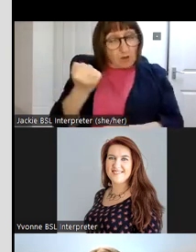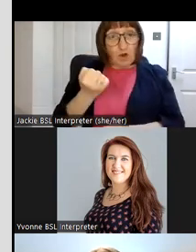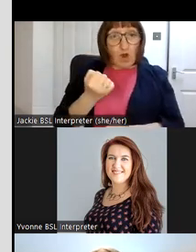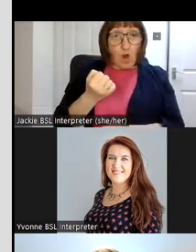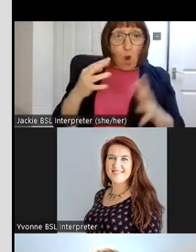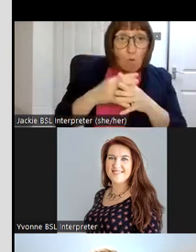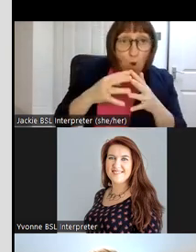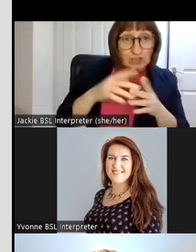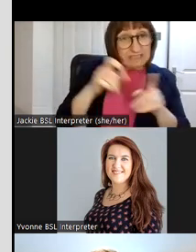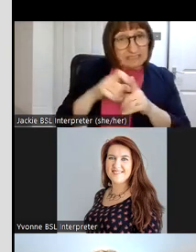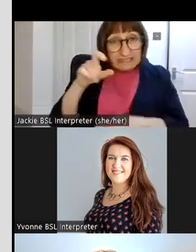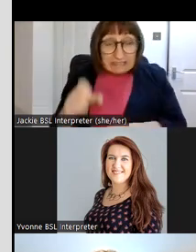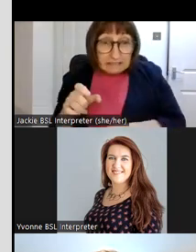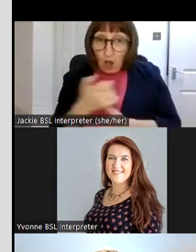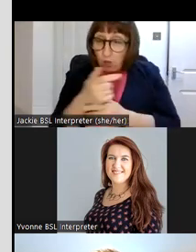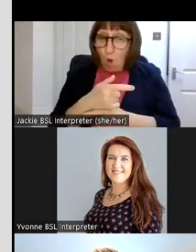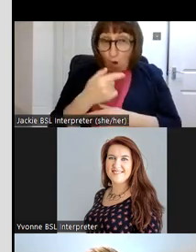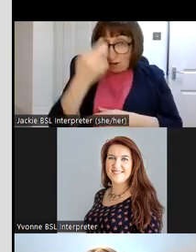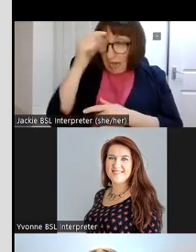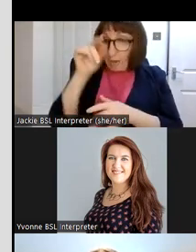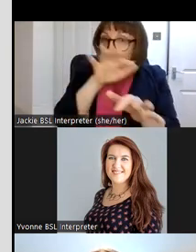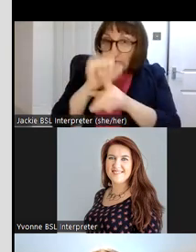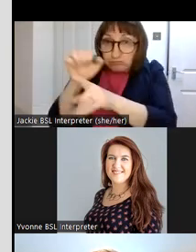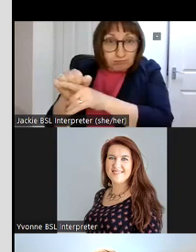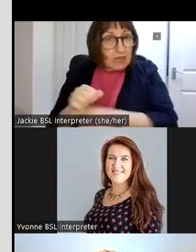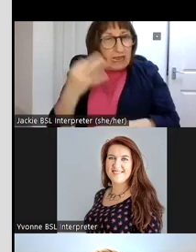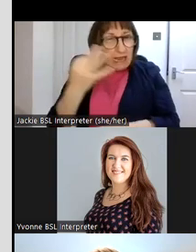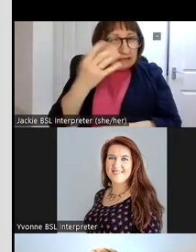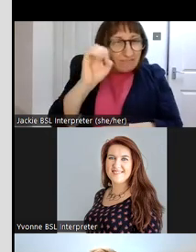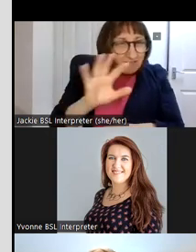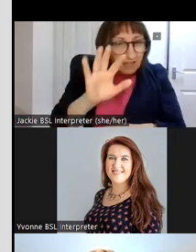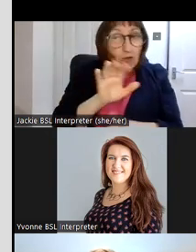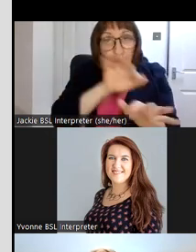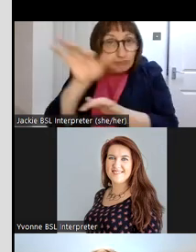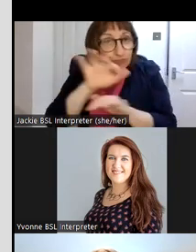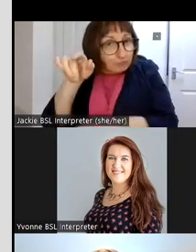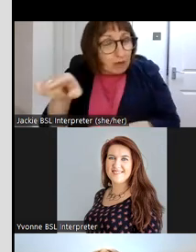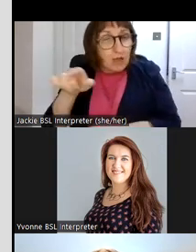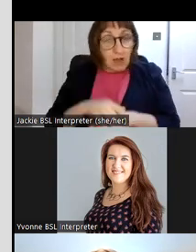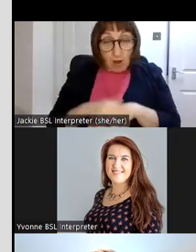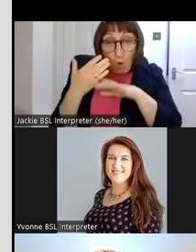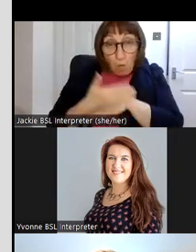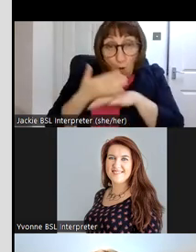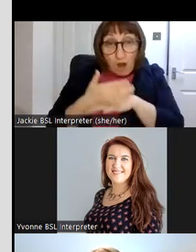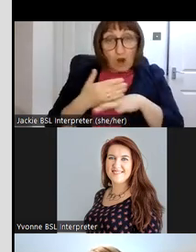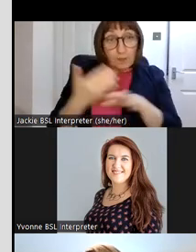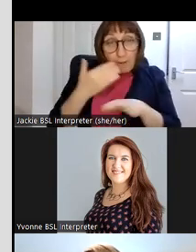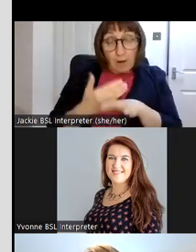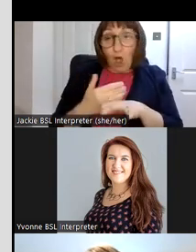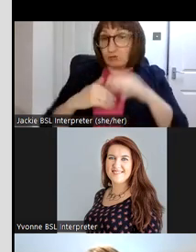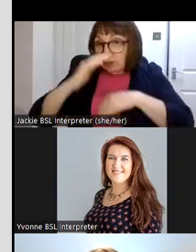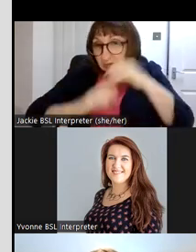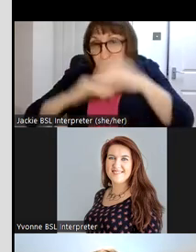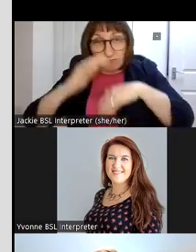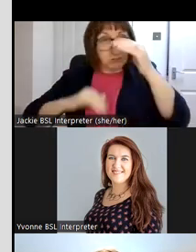dc lots of my color names there in the 1850s and they were working on the employment in the construction of the